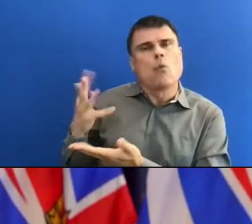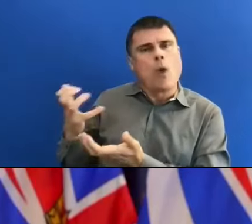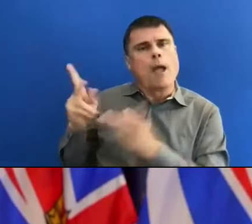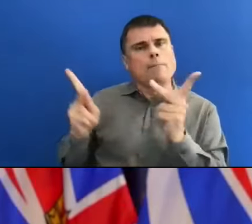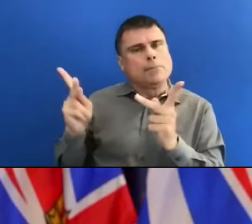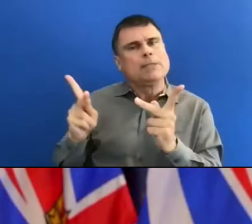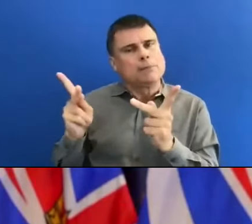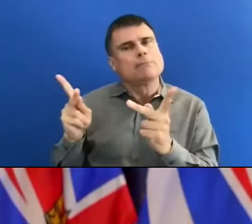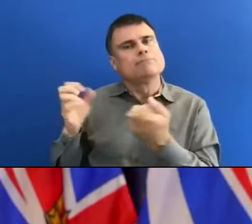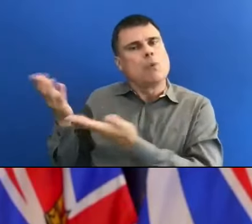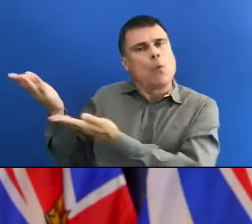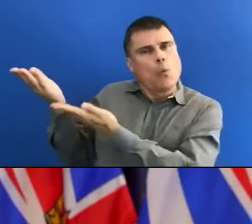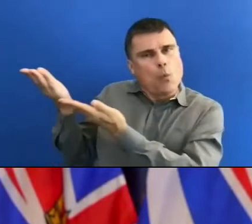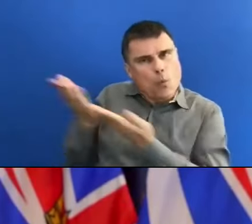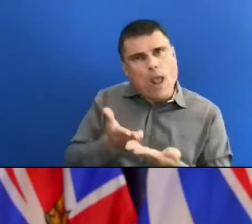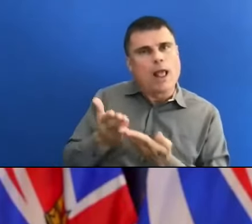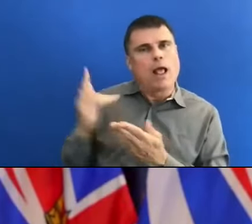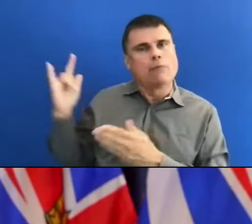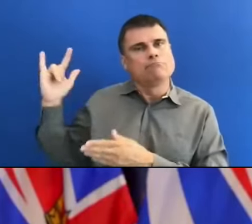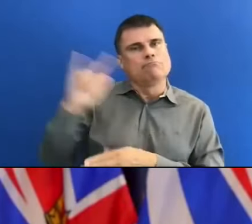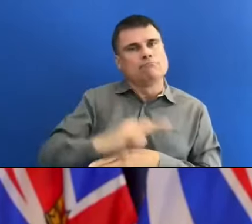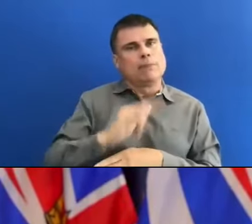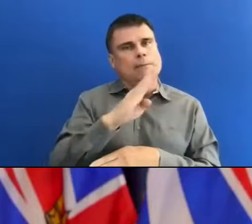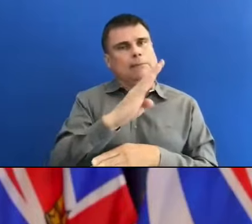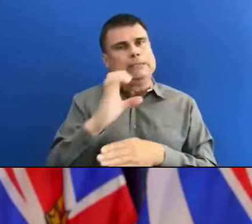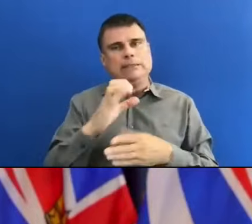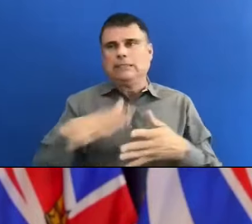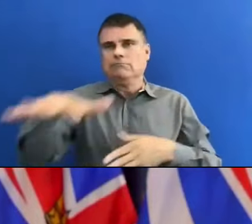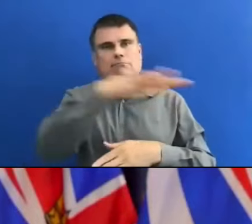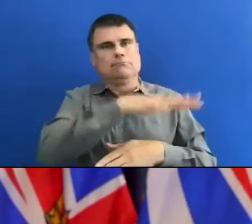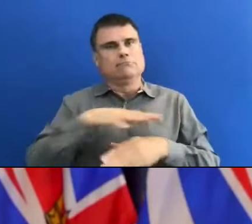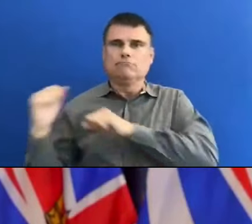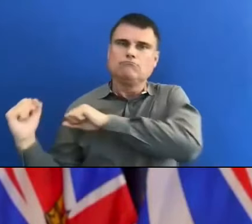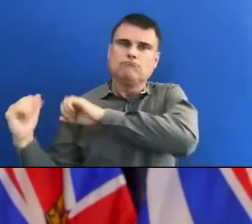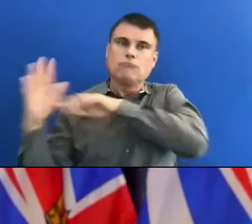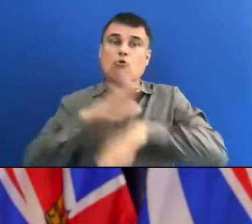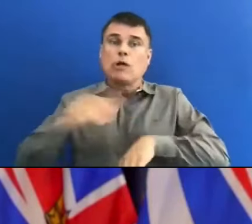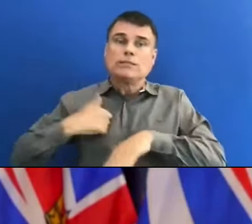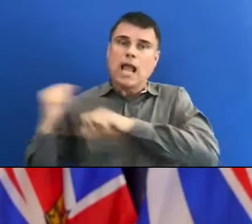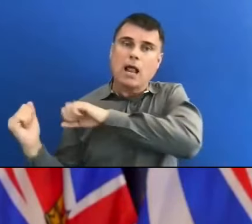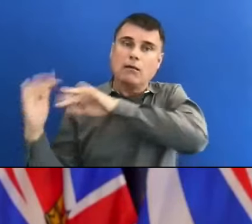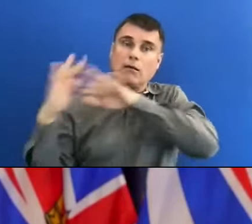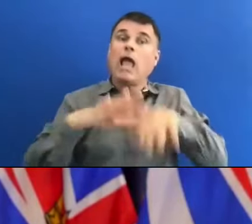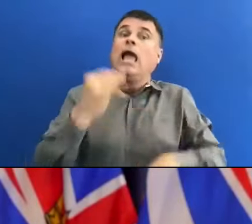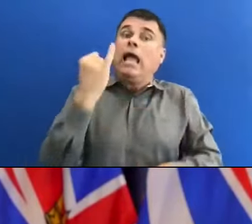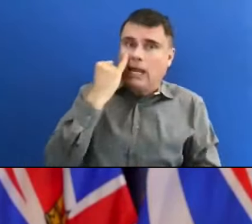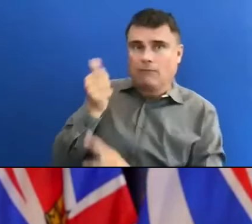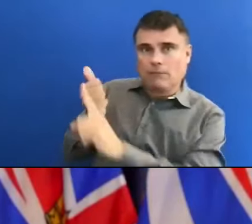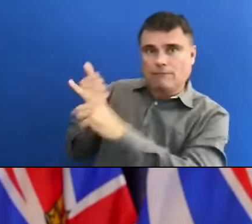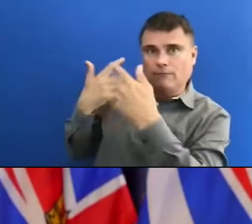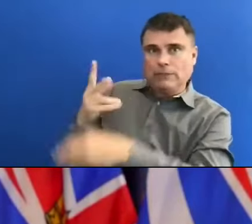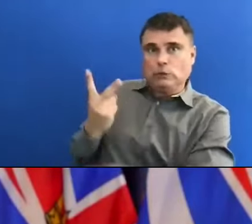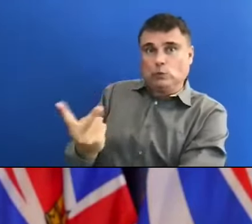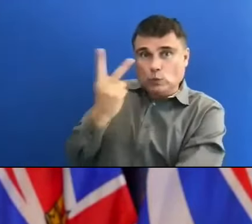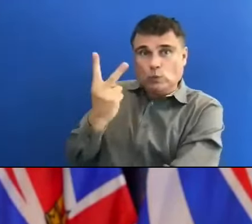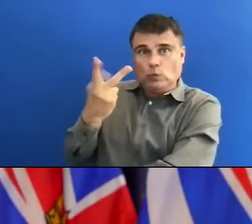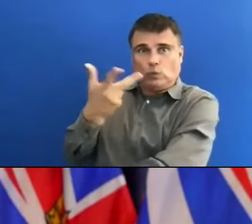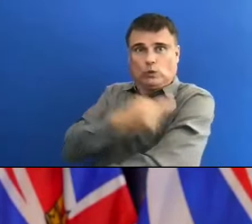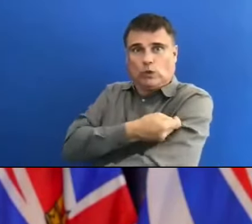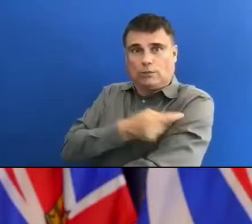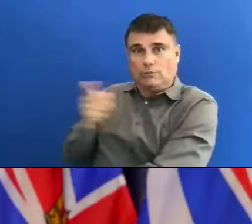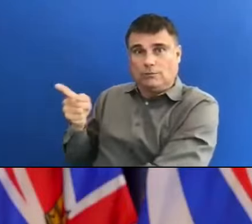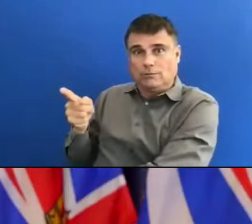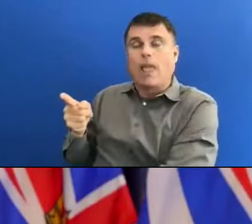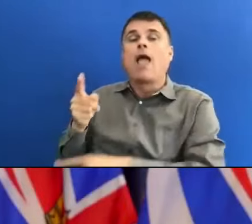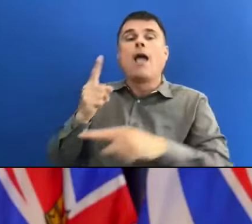Canadians back to BC, provided you've had those two vaccinations, provided that you check before you arrive to make sure